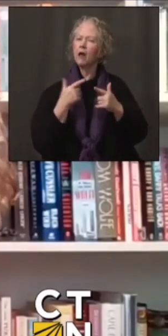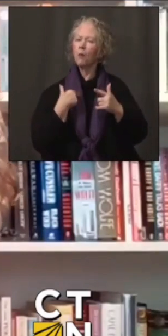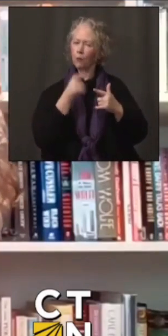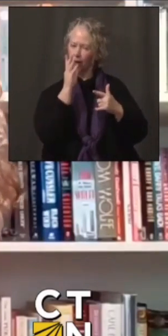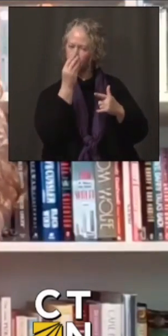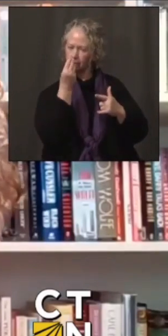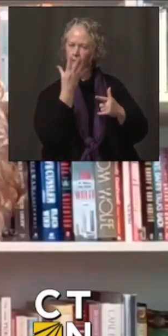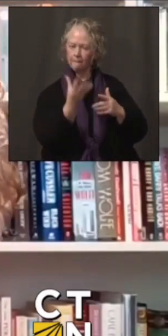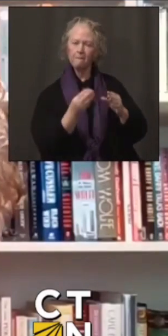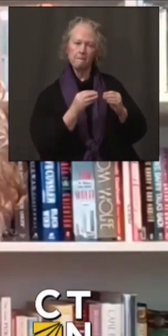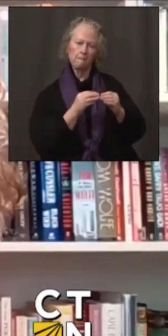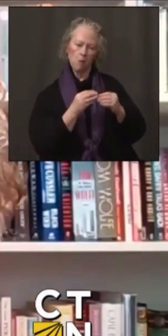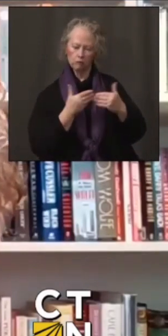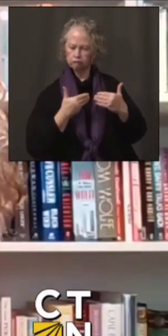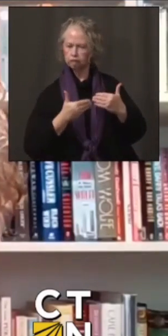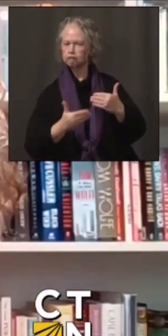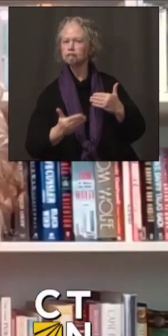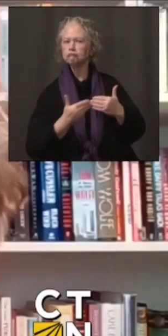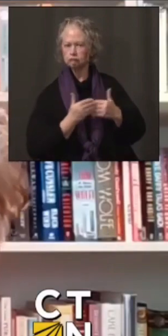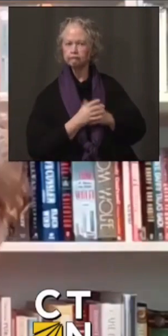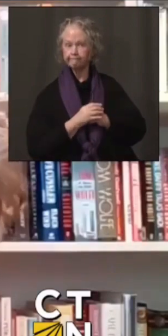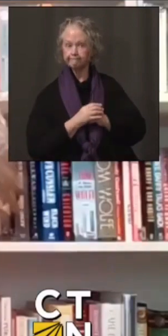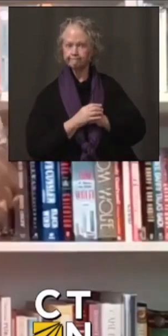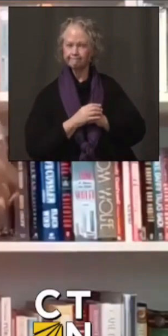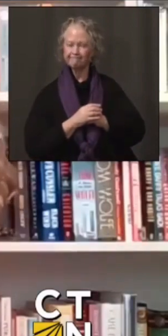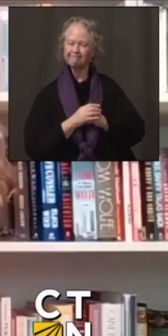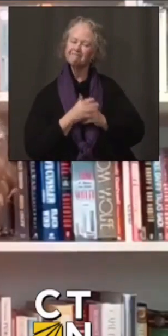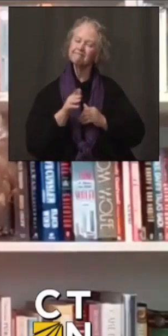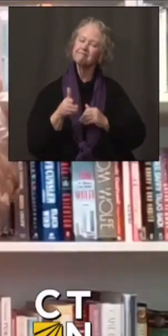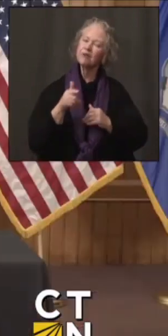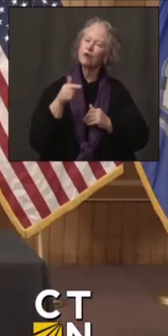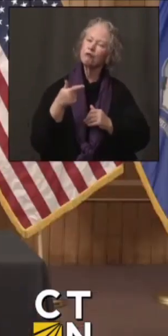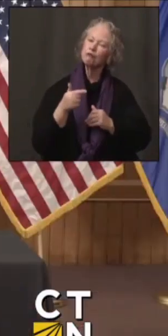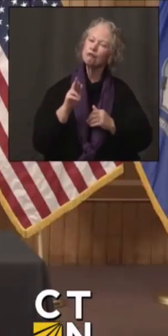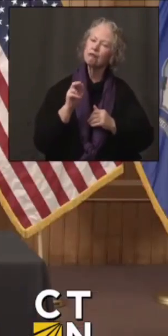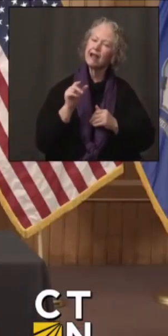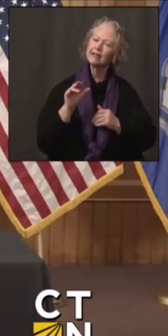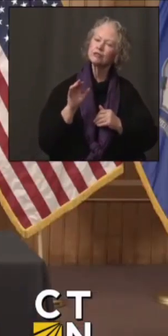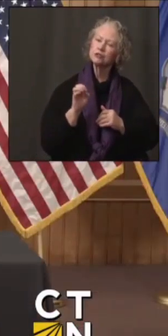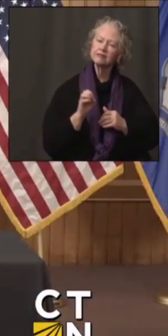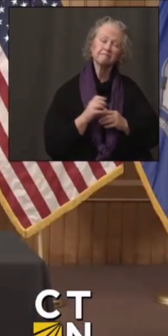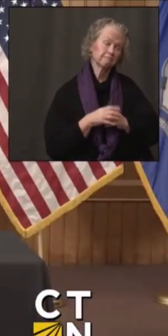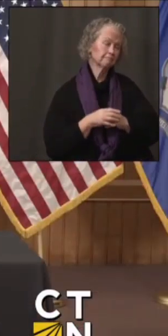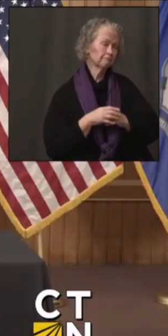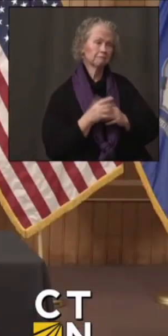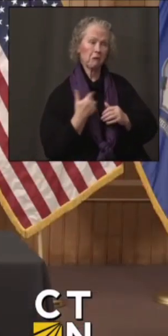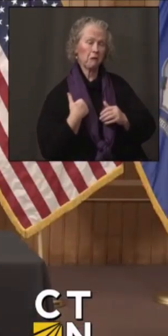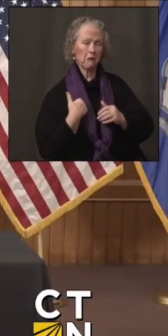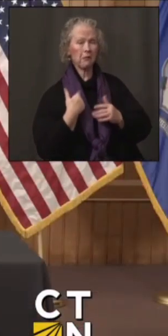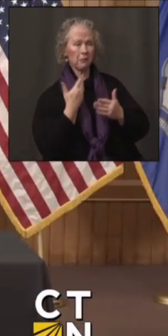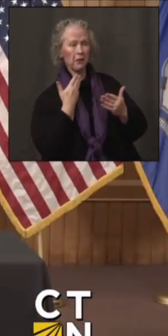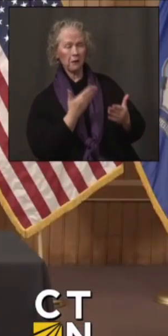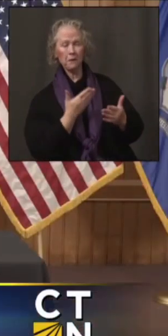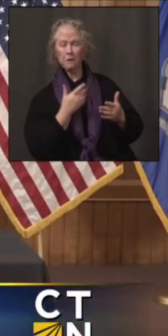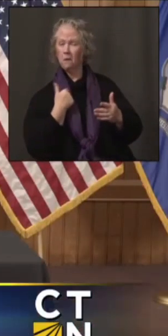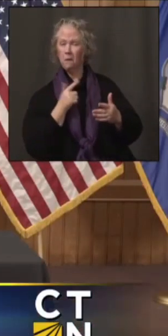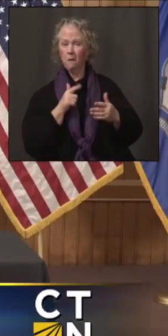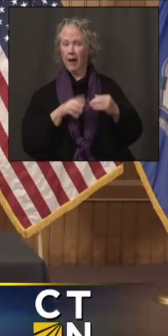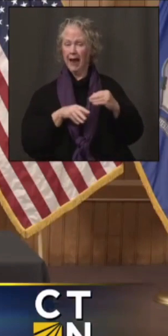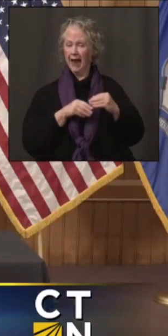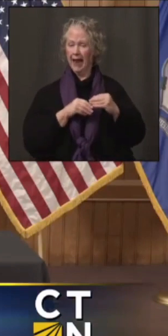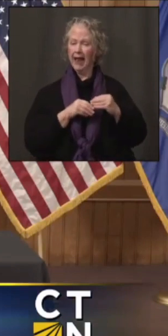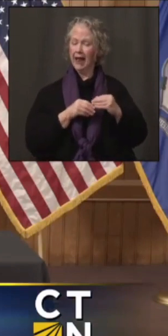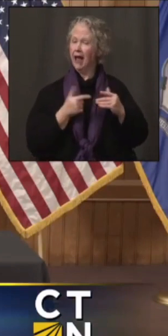in the days and weeks ahead. Reggie? Yeah, I guess the only thing I'll add to that, and thank you very much, is I